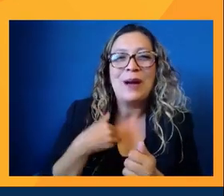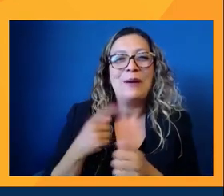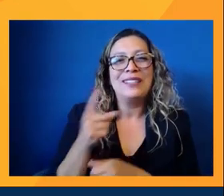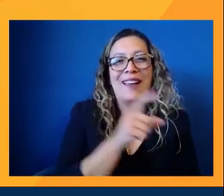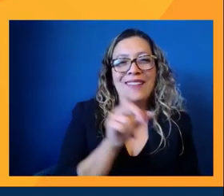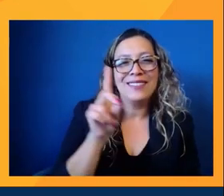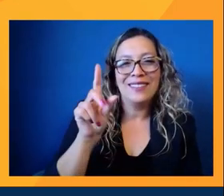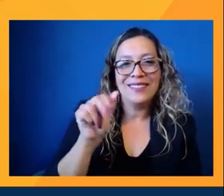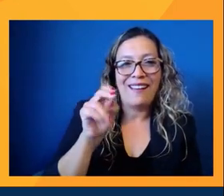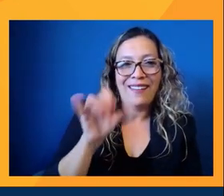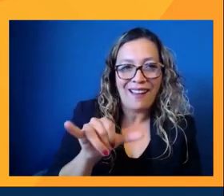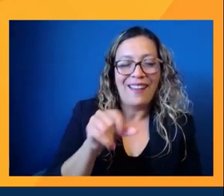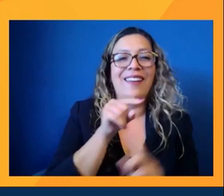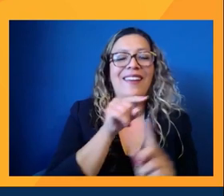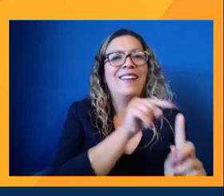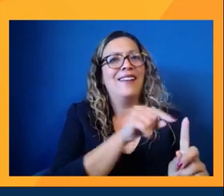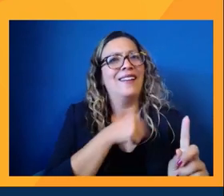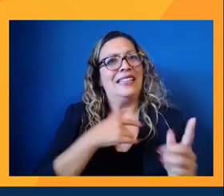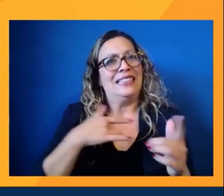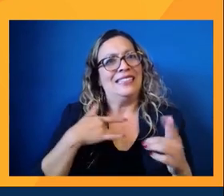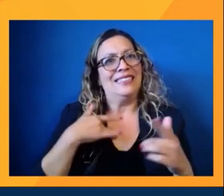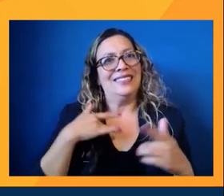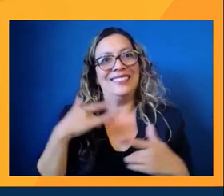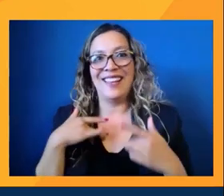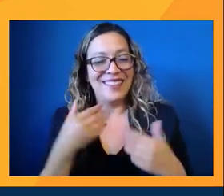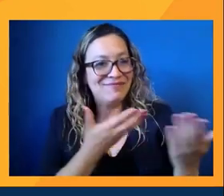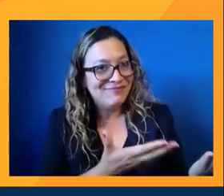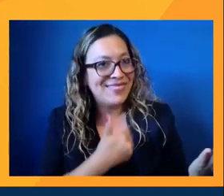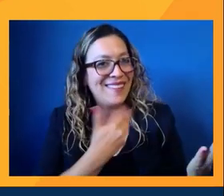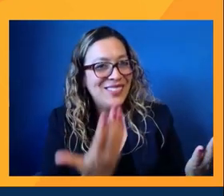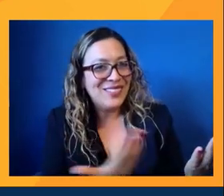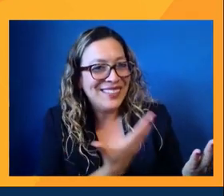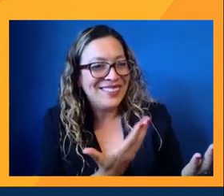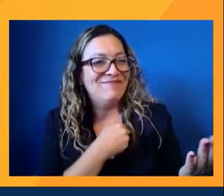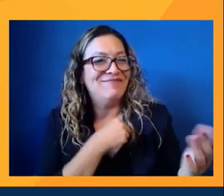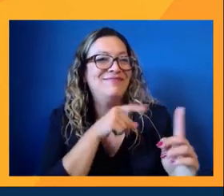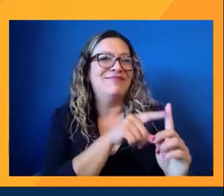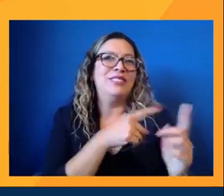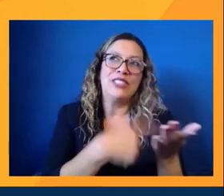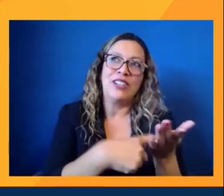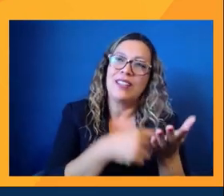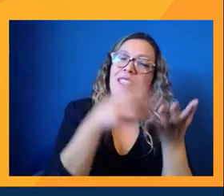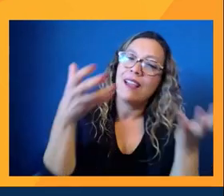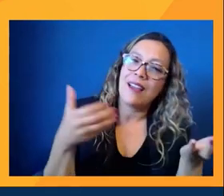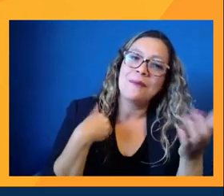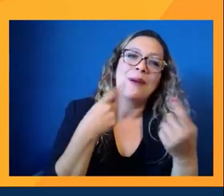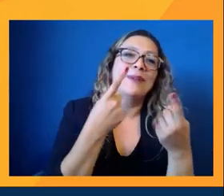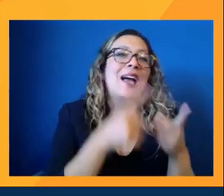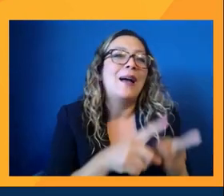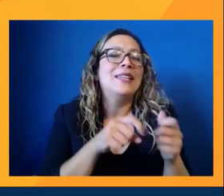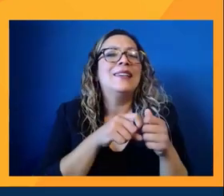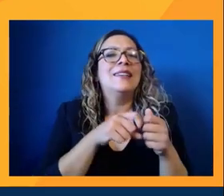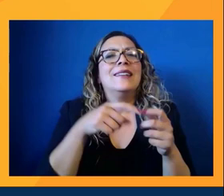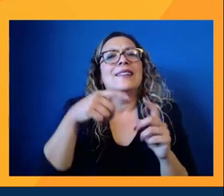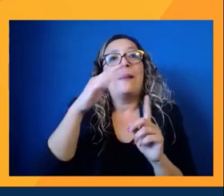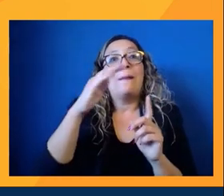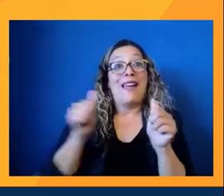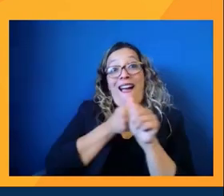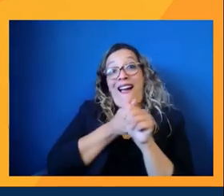we're super excited to have you as well. We talk a lot about what's going on behind the scenes. But of course, in front of the camera is